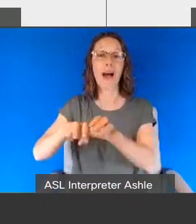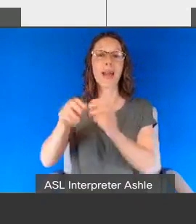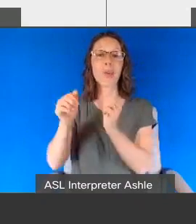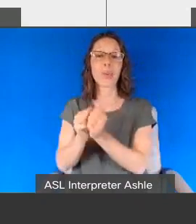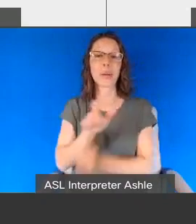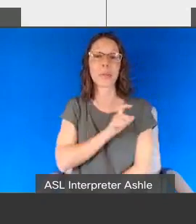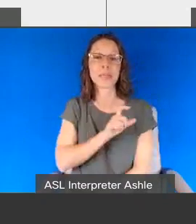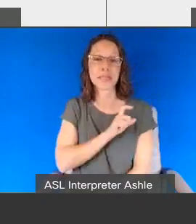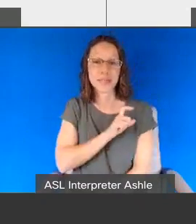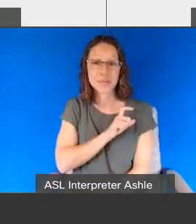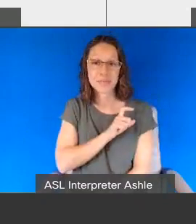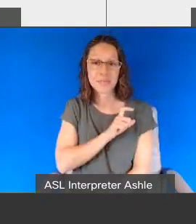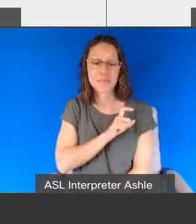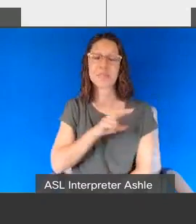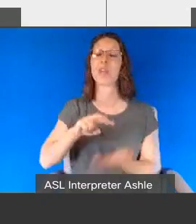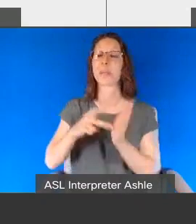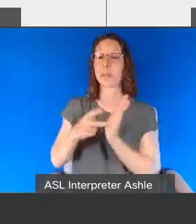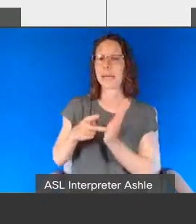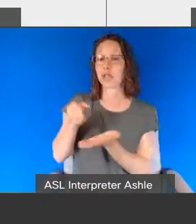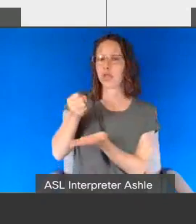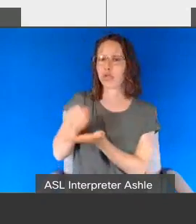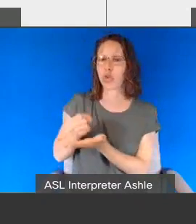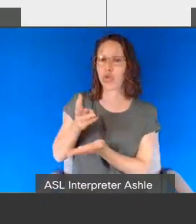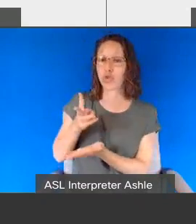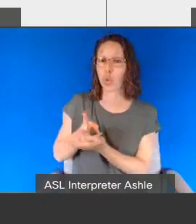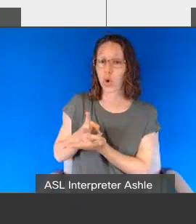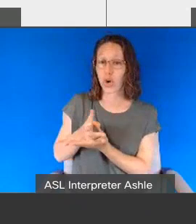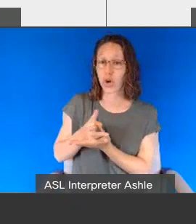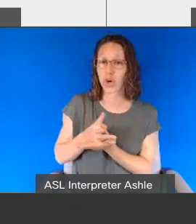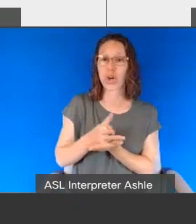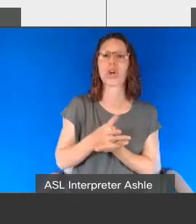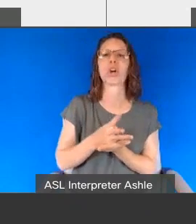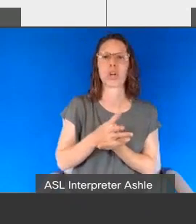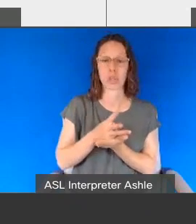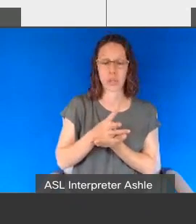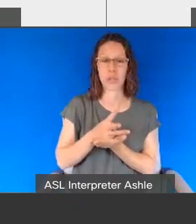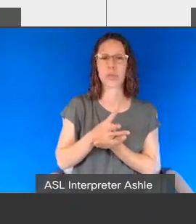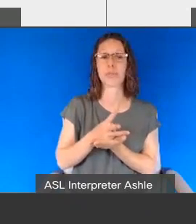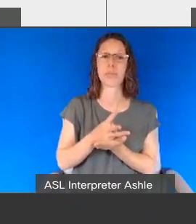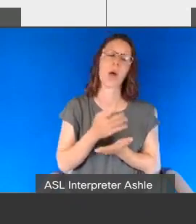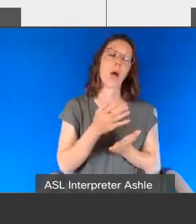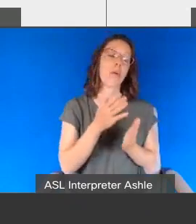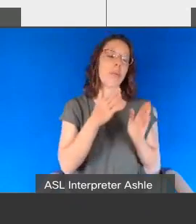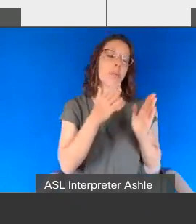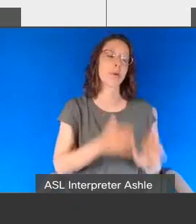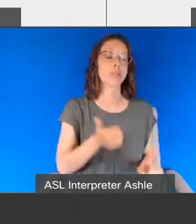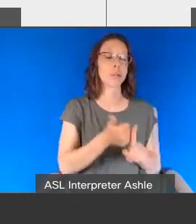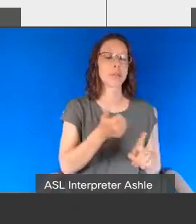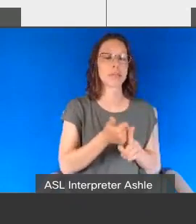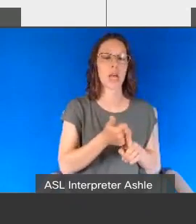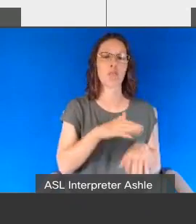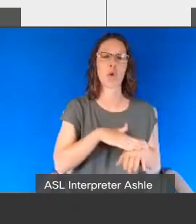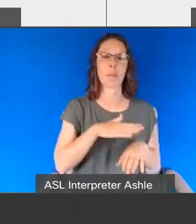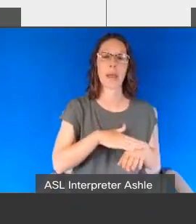is they embed social workers or in this one instance this person is a retired uh probation officer